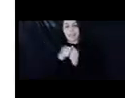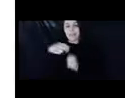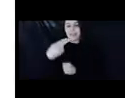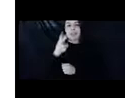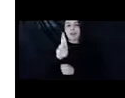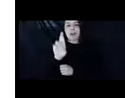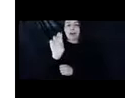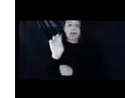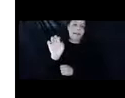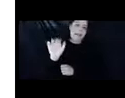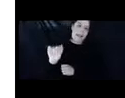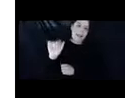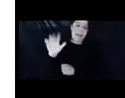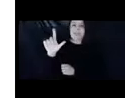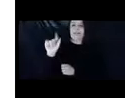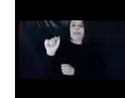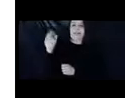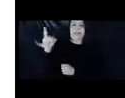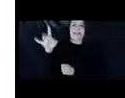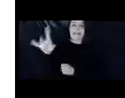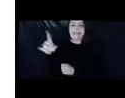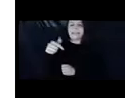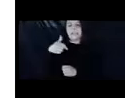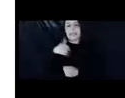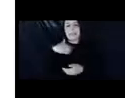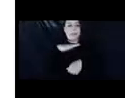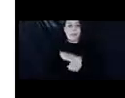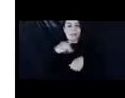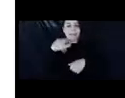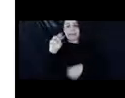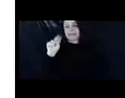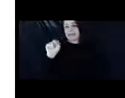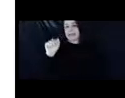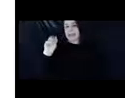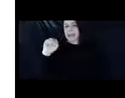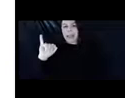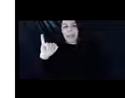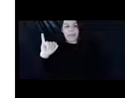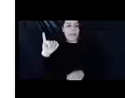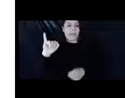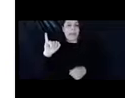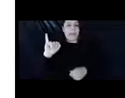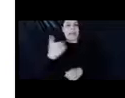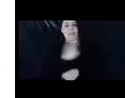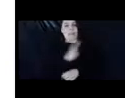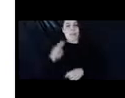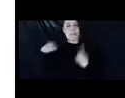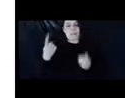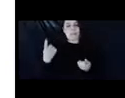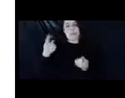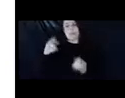been a volunteer for the National Alliance on Mental Illness, NAMI, this chapter, New York City Metro affiliate since 2006.